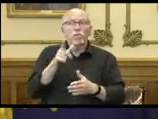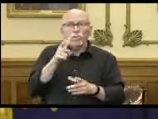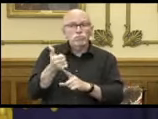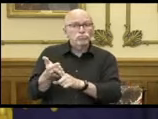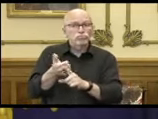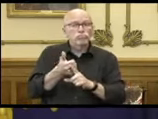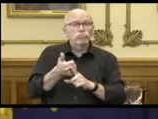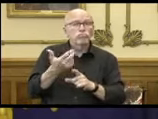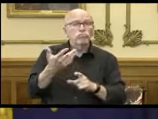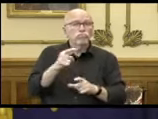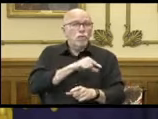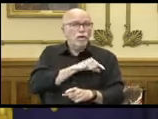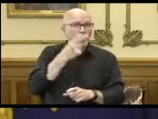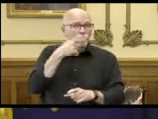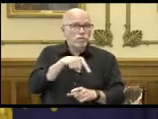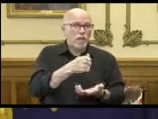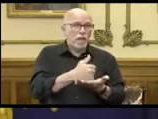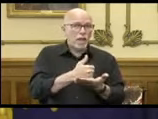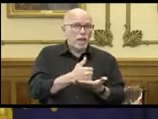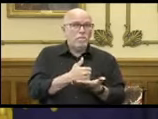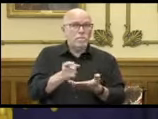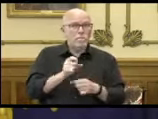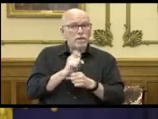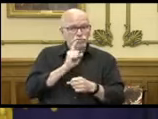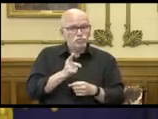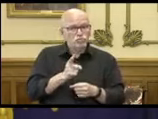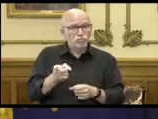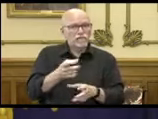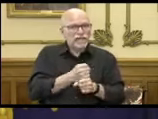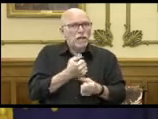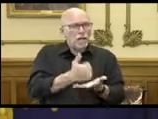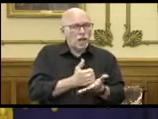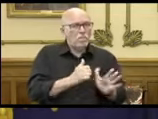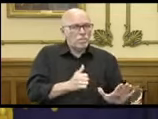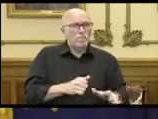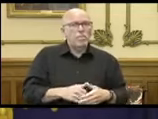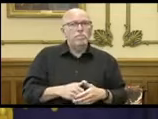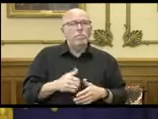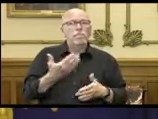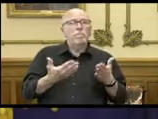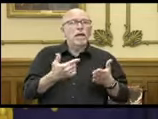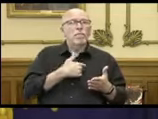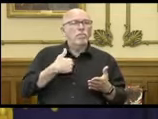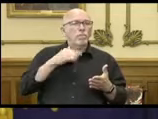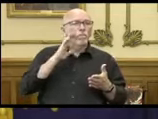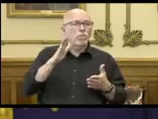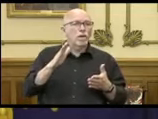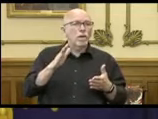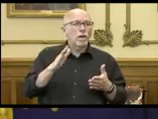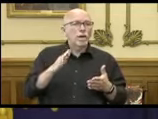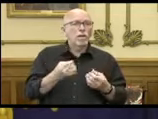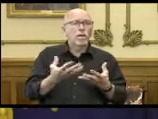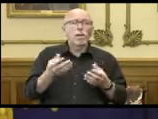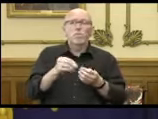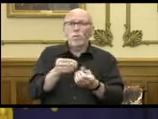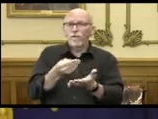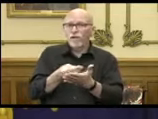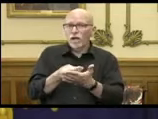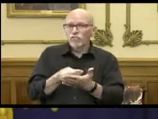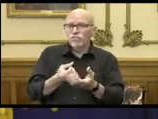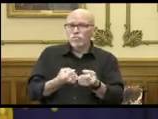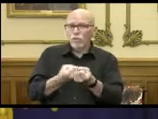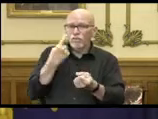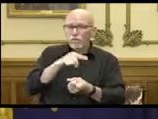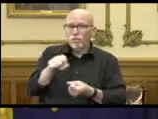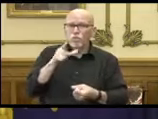eligible for this help get the help. We may end up moving more resources, financial resources for those